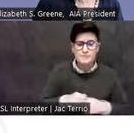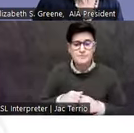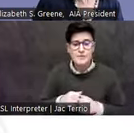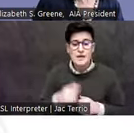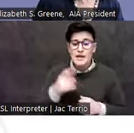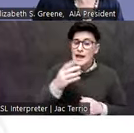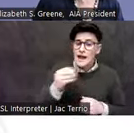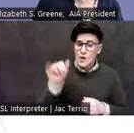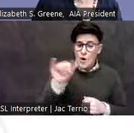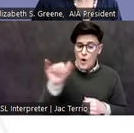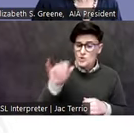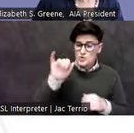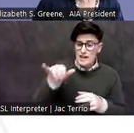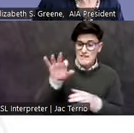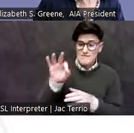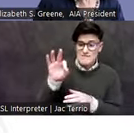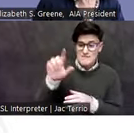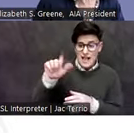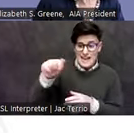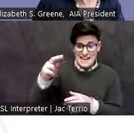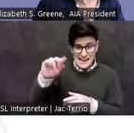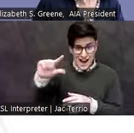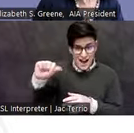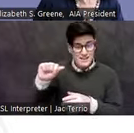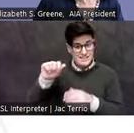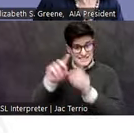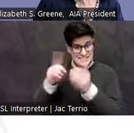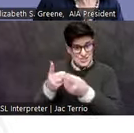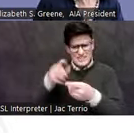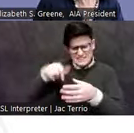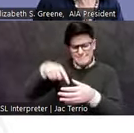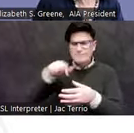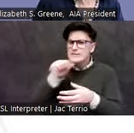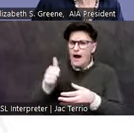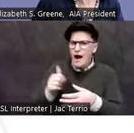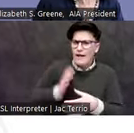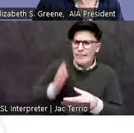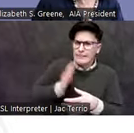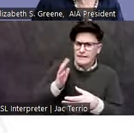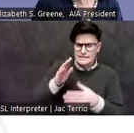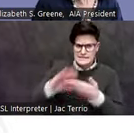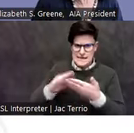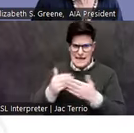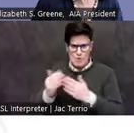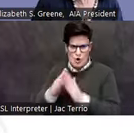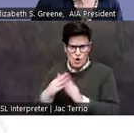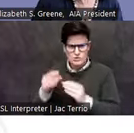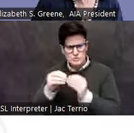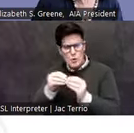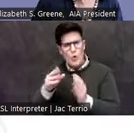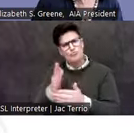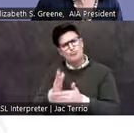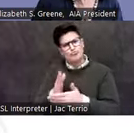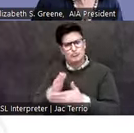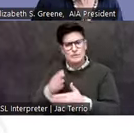Flahinga district, a cluster of non-elite neighborhoods on the periphery of what was then the largest city